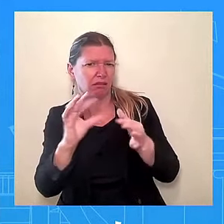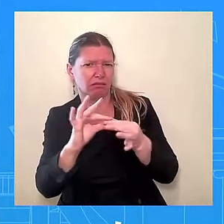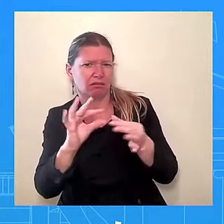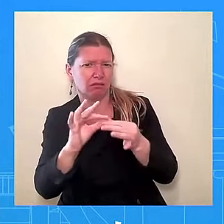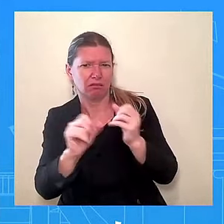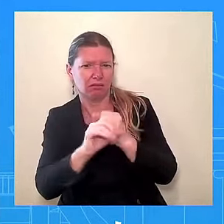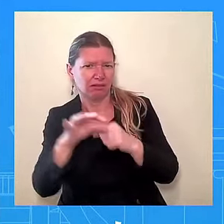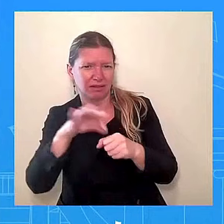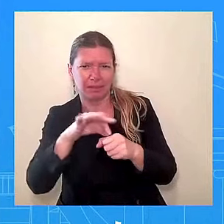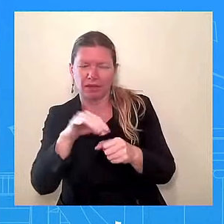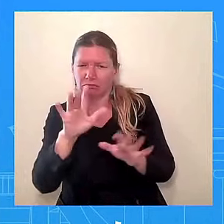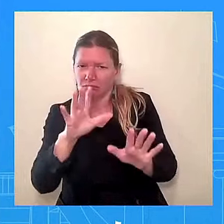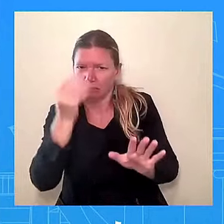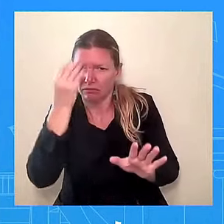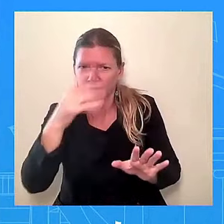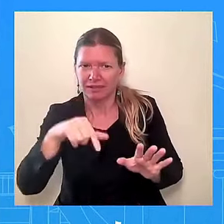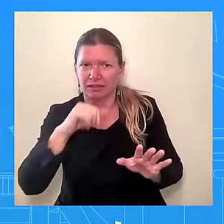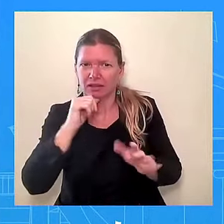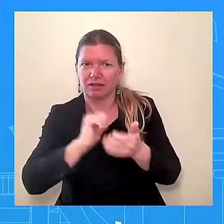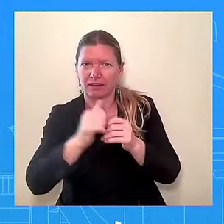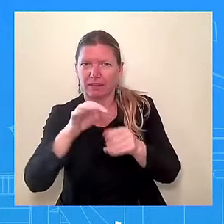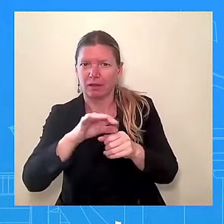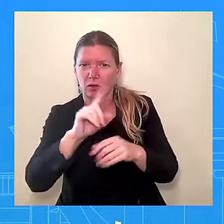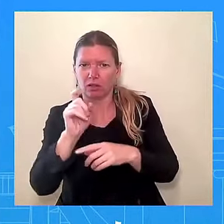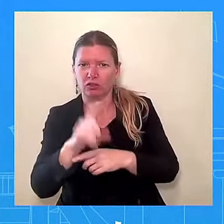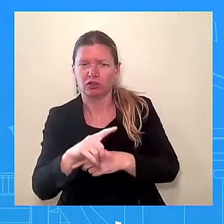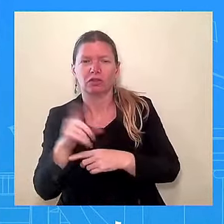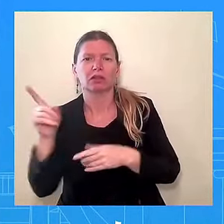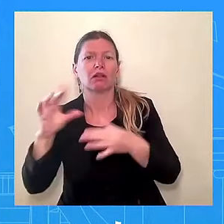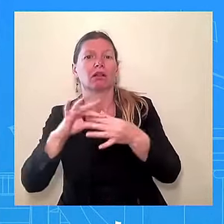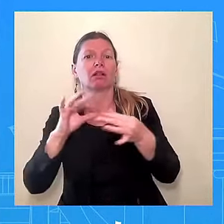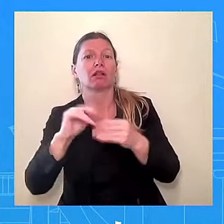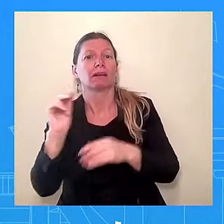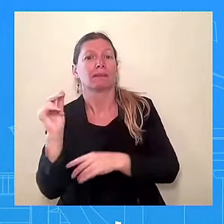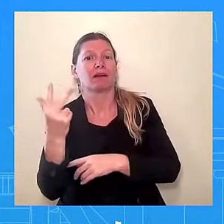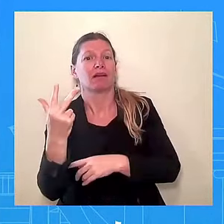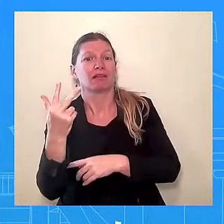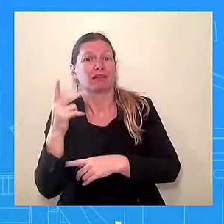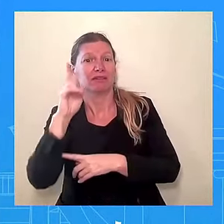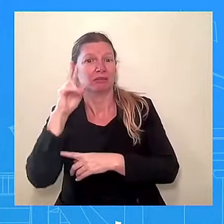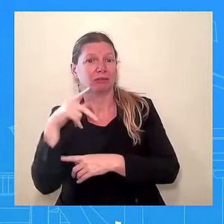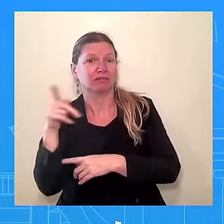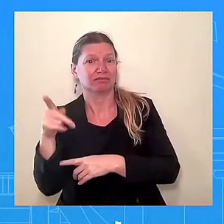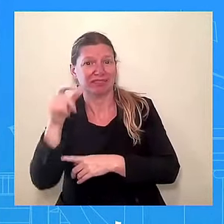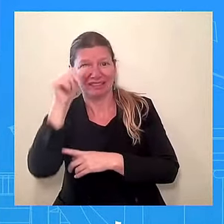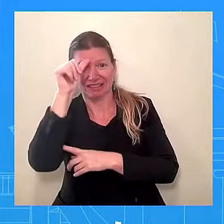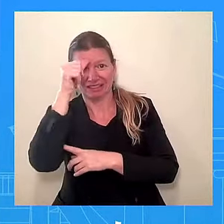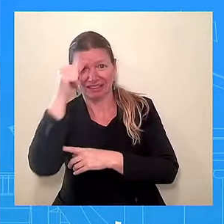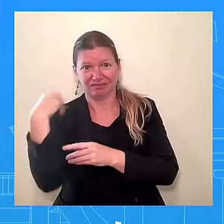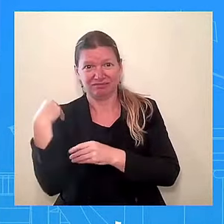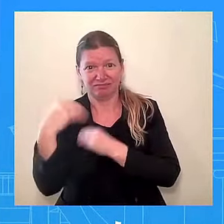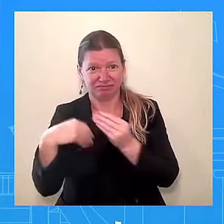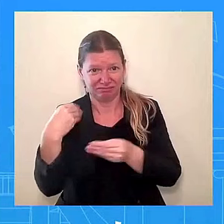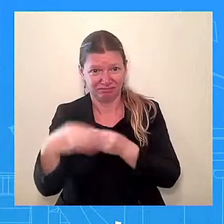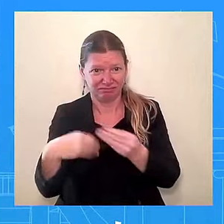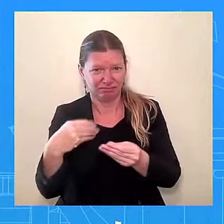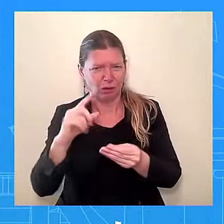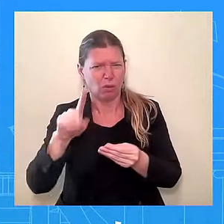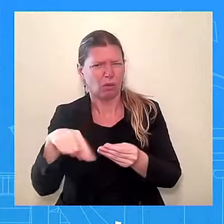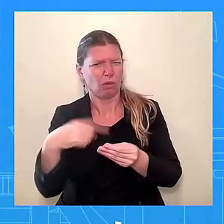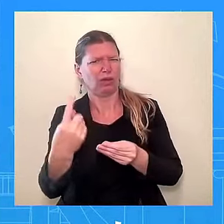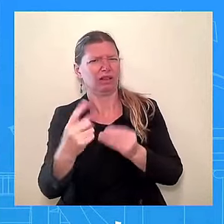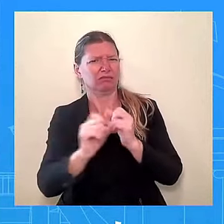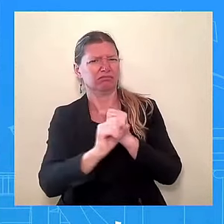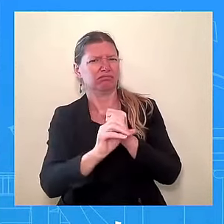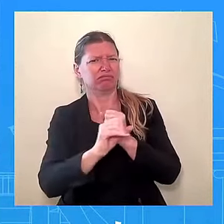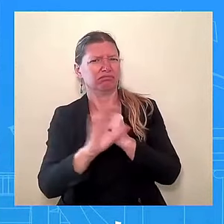and she was only promoting Indian heritage. I didn't know she was black until a number of years ago, and she happened to turn black, he said, and now she wants to be known as